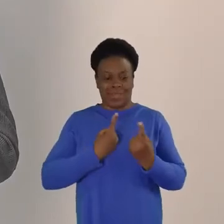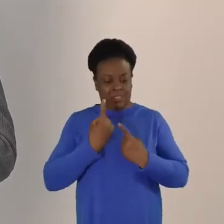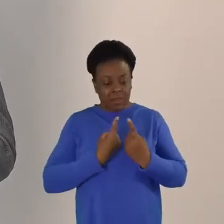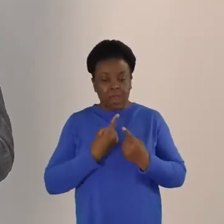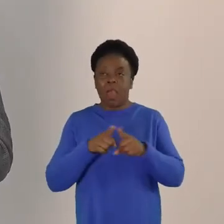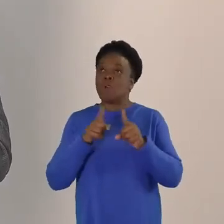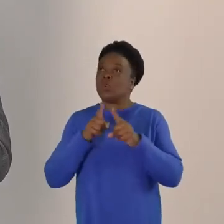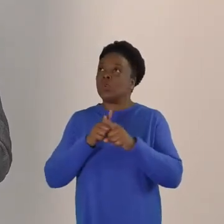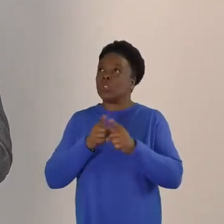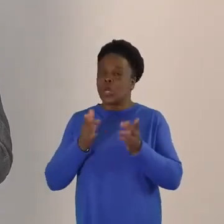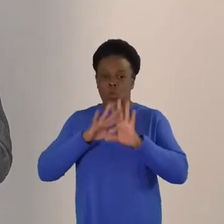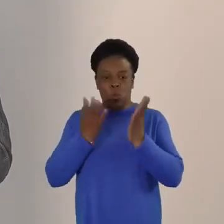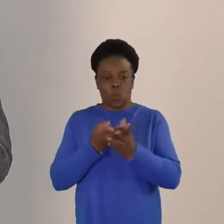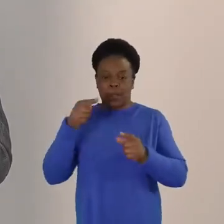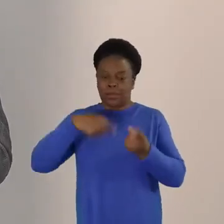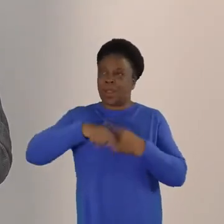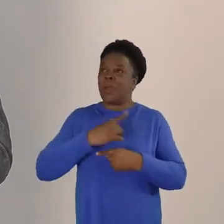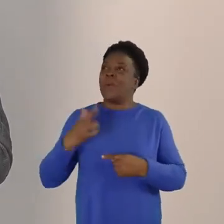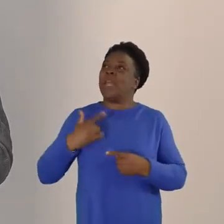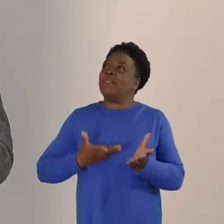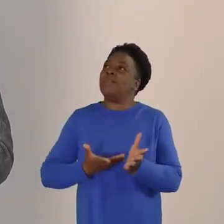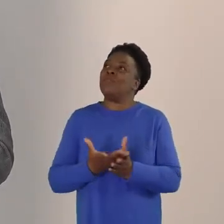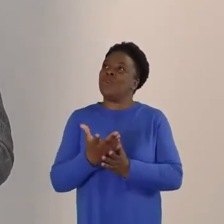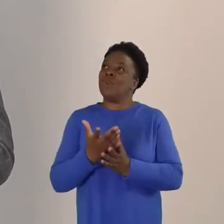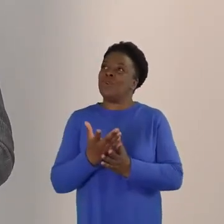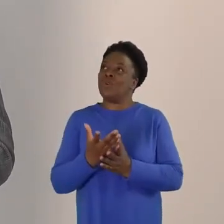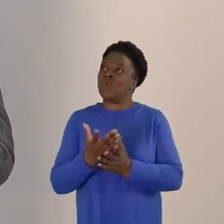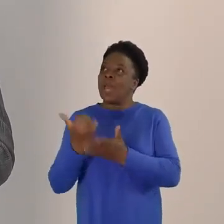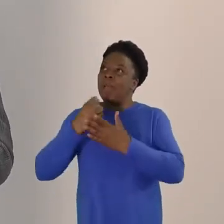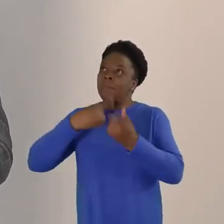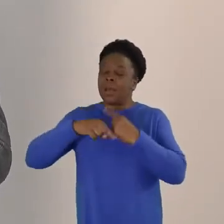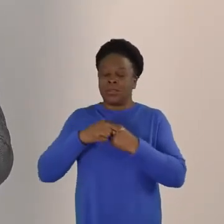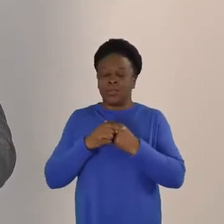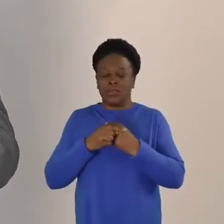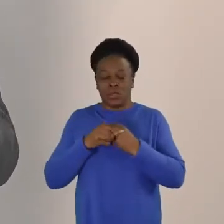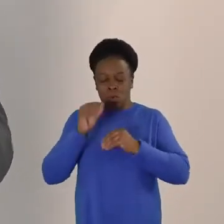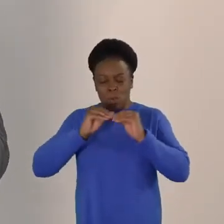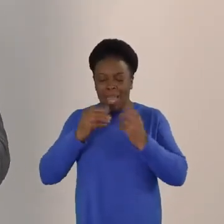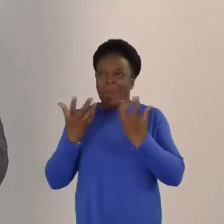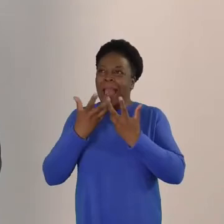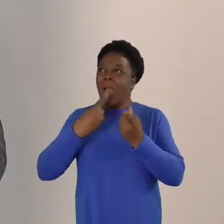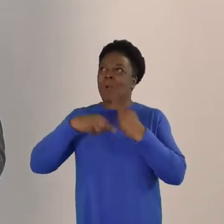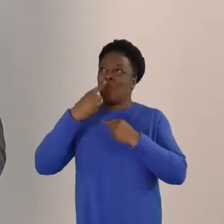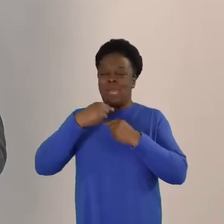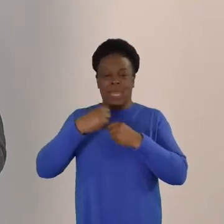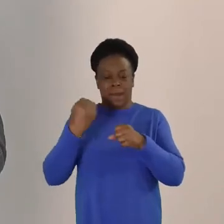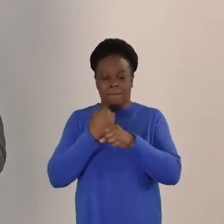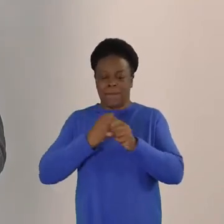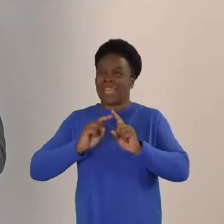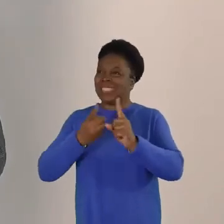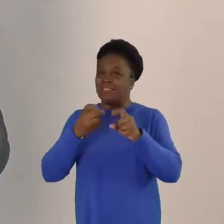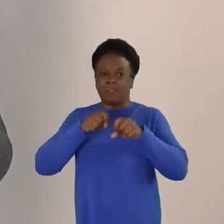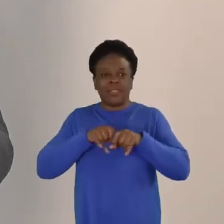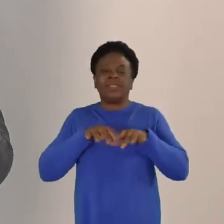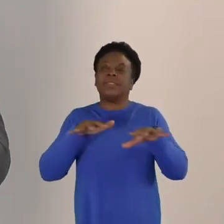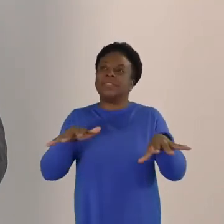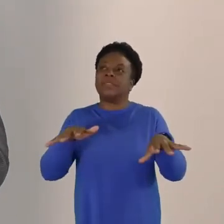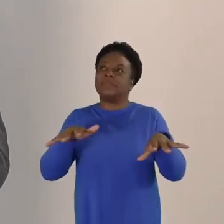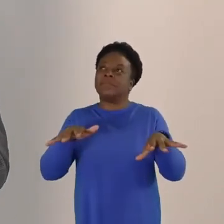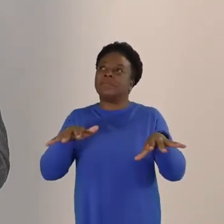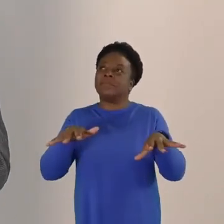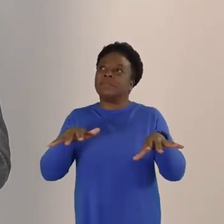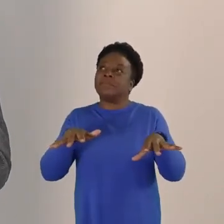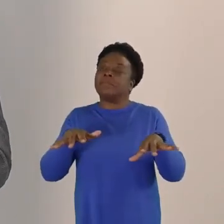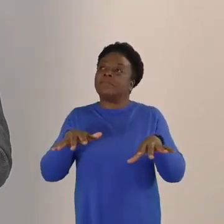and how we can make a difference. Father, we pray, Lord, that there'd be something practical, that each delegate